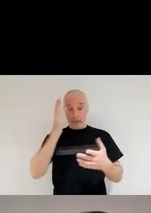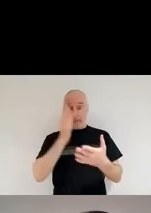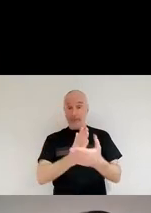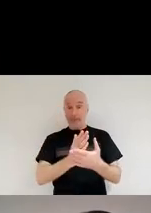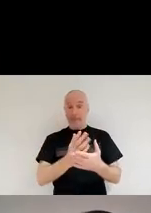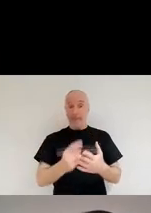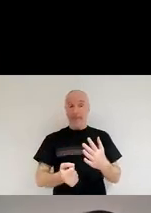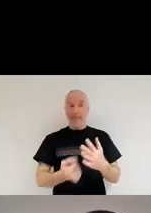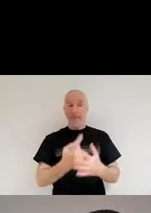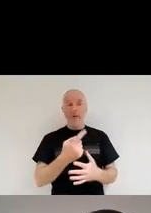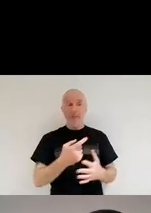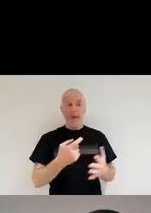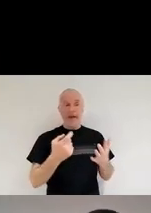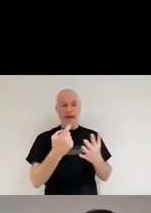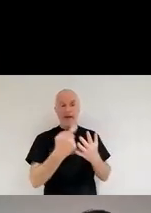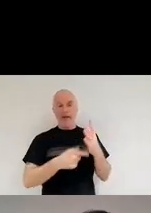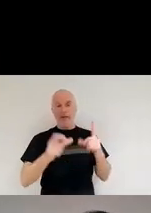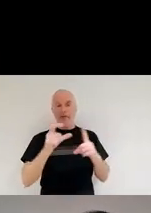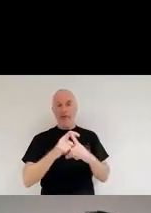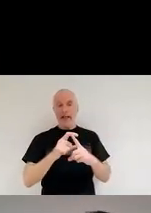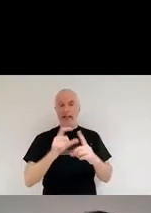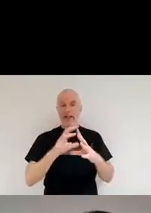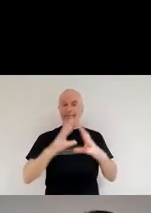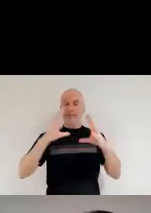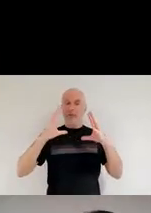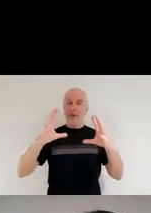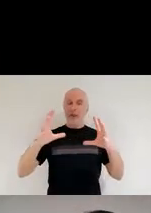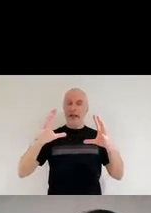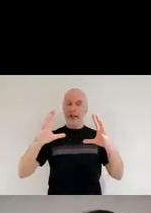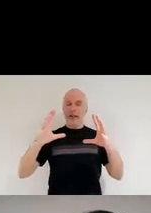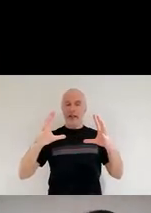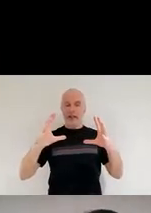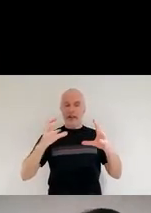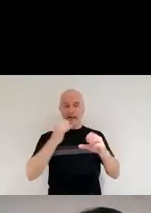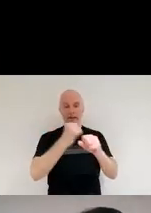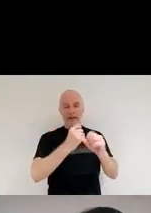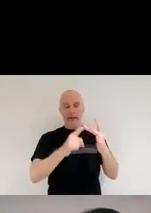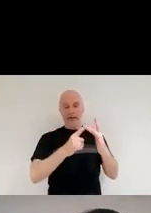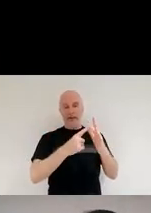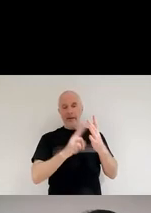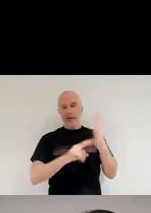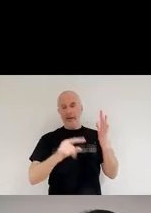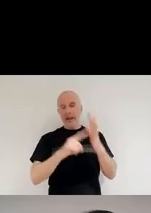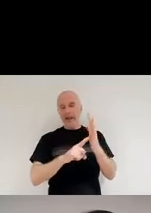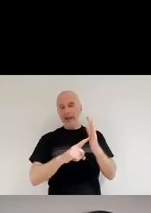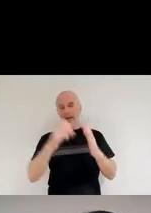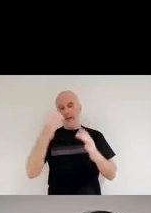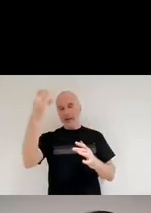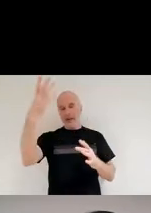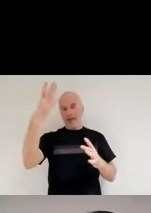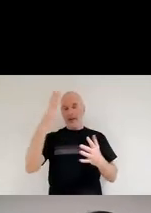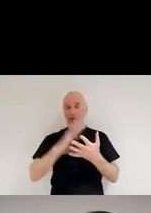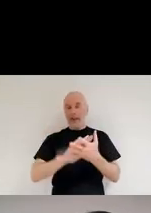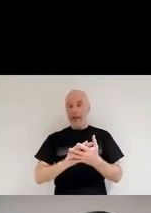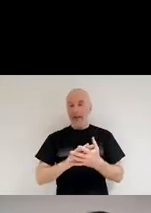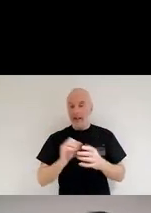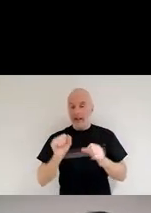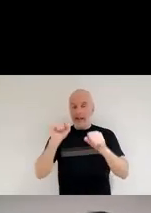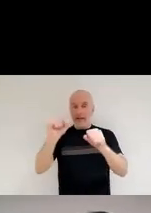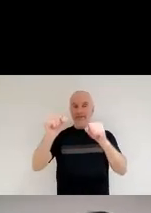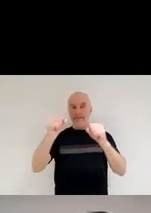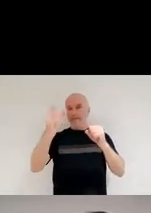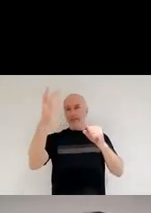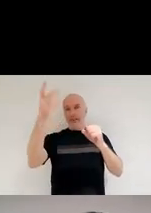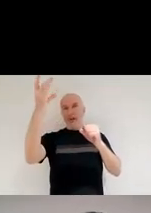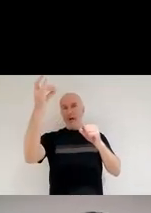red giant stars. So red giant stars, stars, they're at the end almost of their lifetime. So